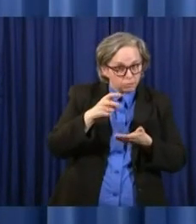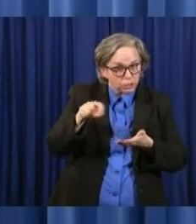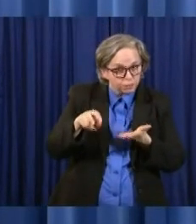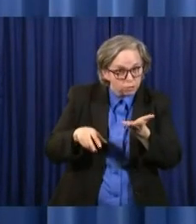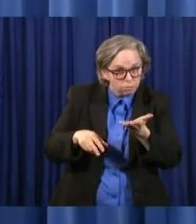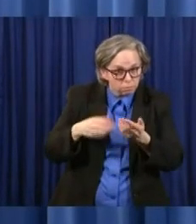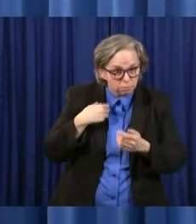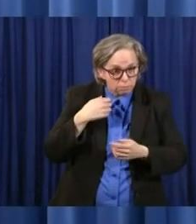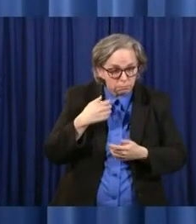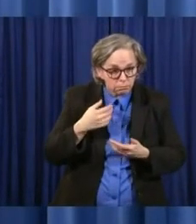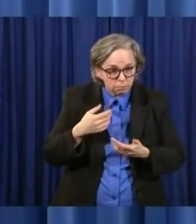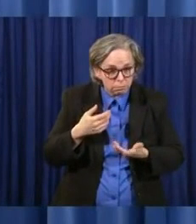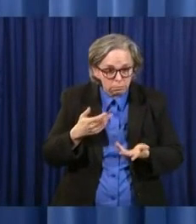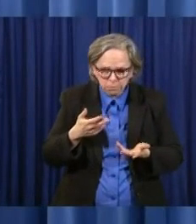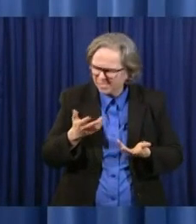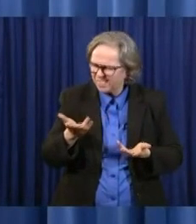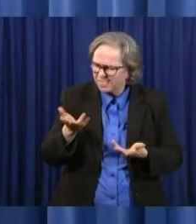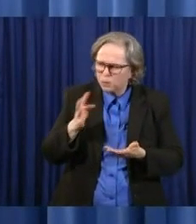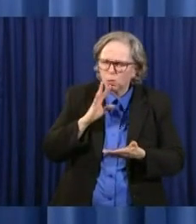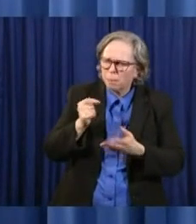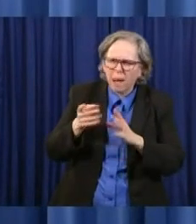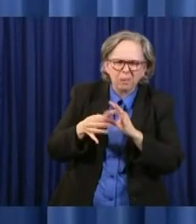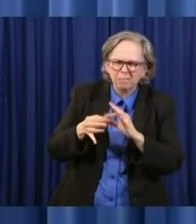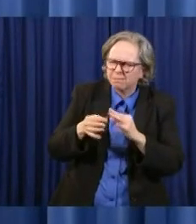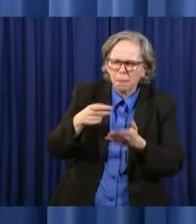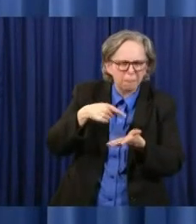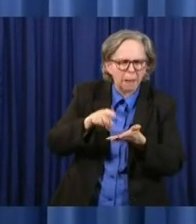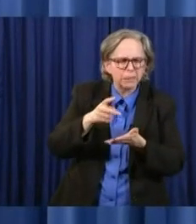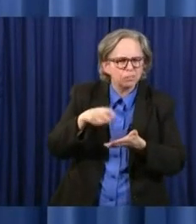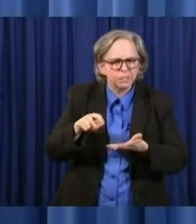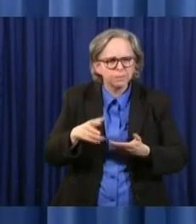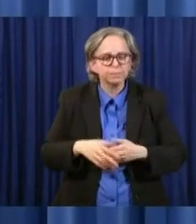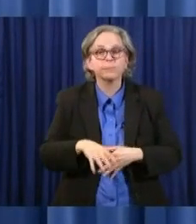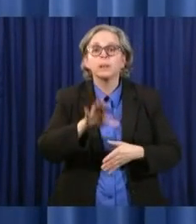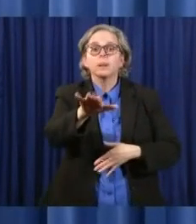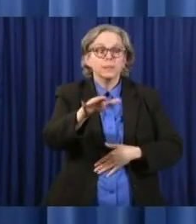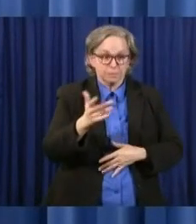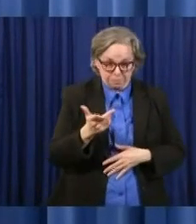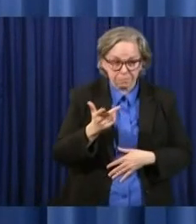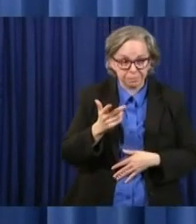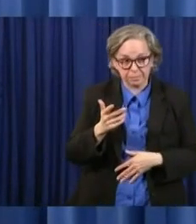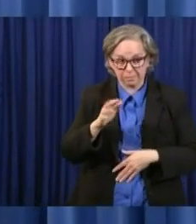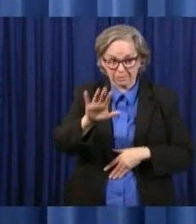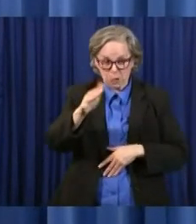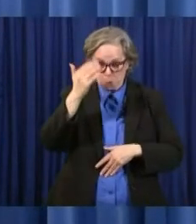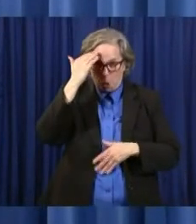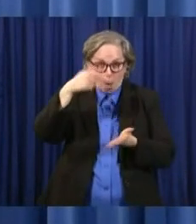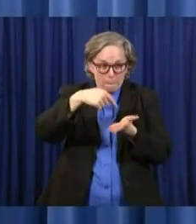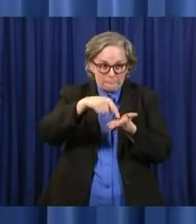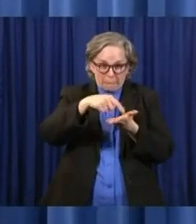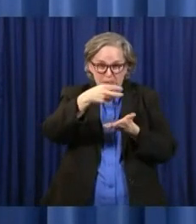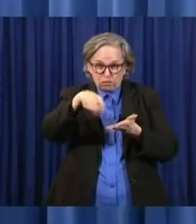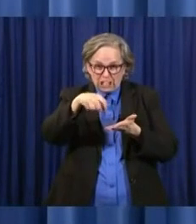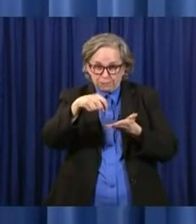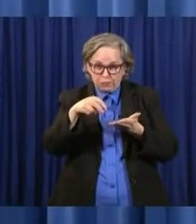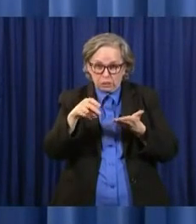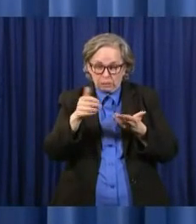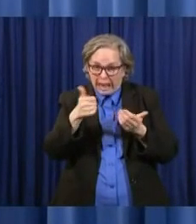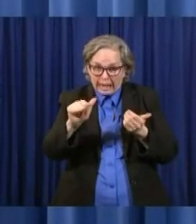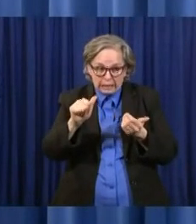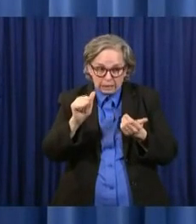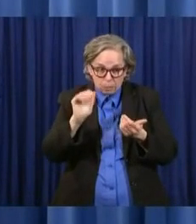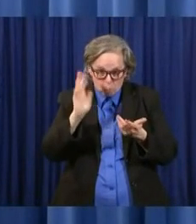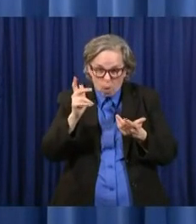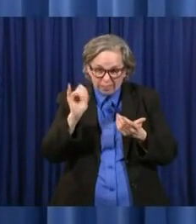I'm sorry, what about payment transfers? I'm sorry. How, were there any made, and how did it, you know, affect the cuts? Did it help stem